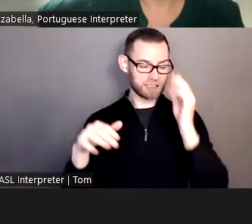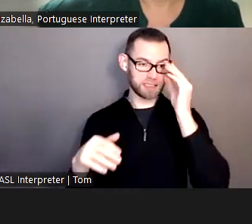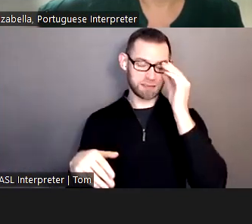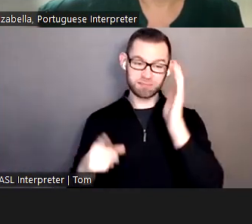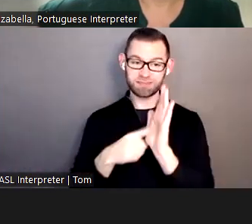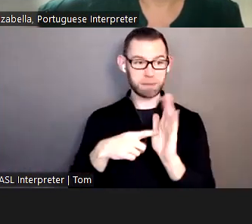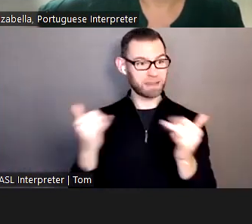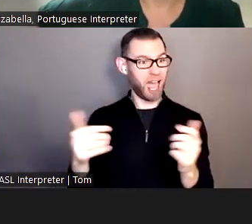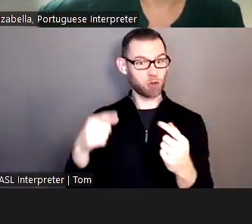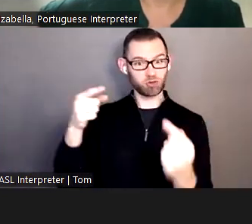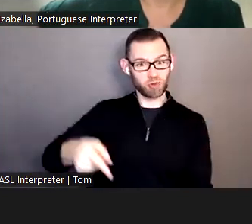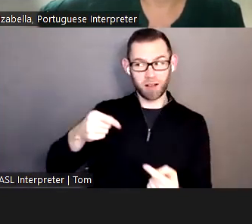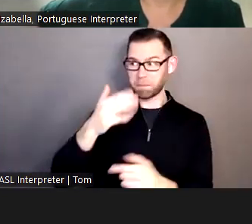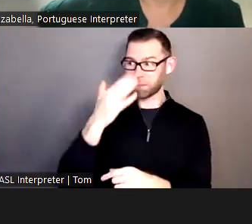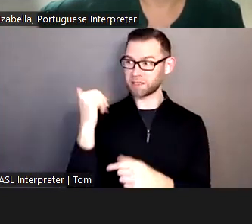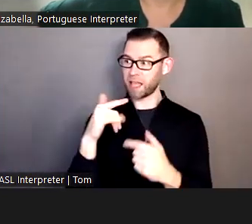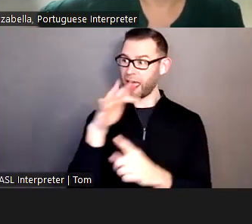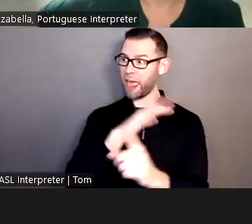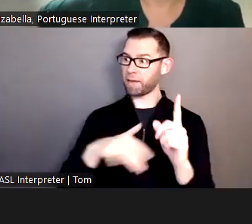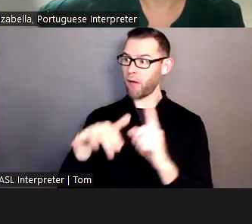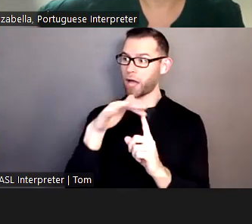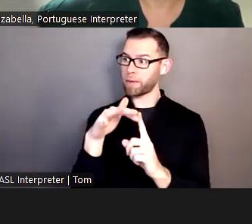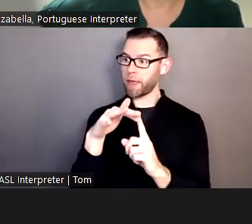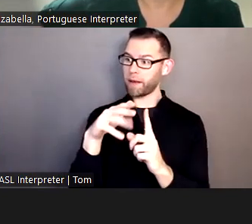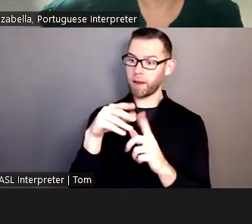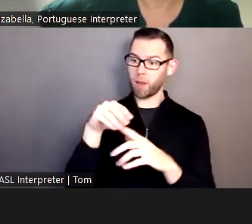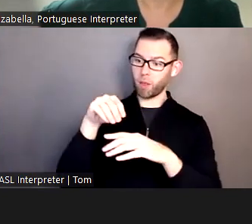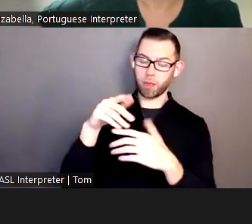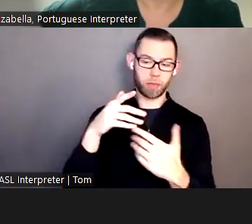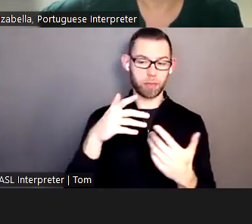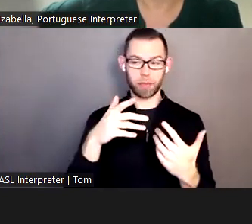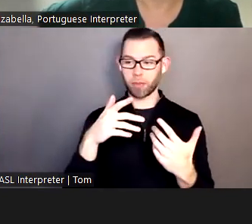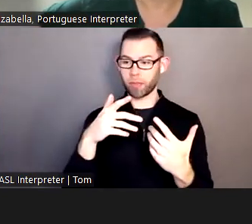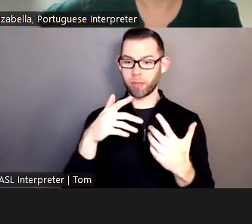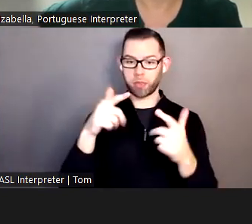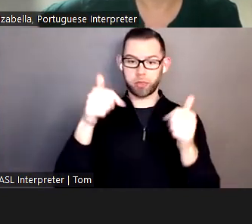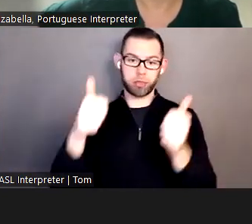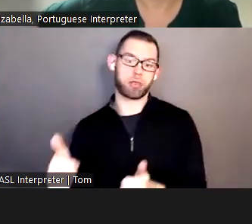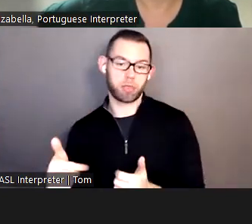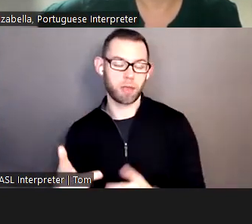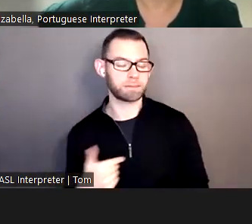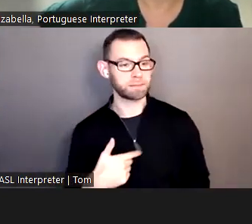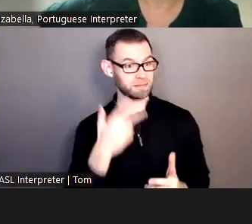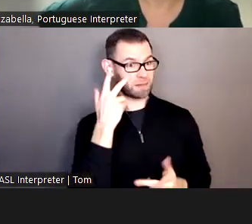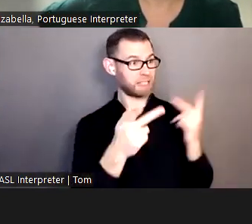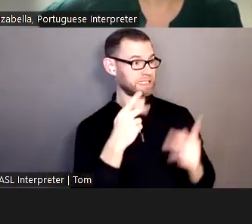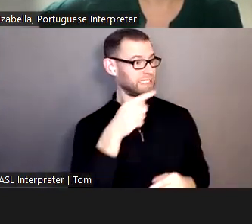And to see this incinerator continue to be in the skyline.